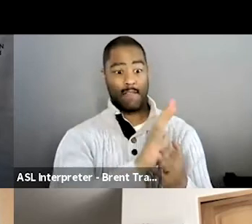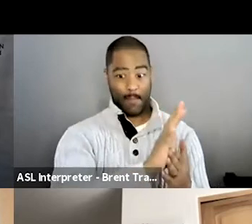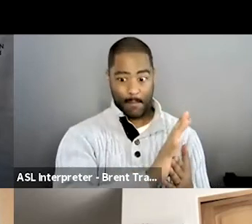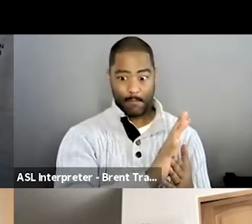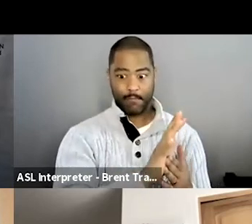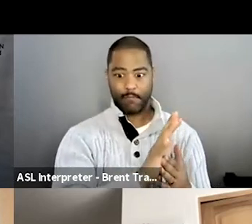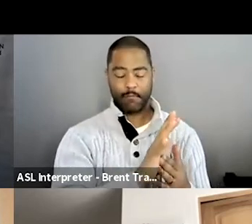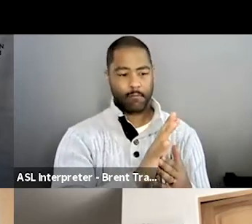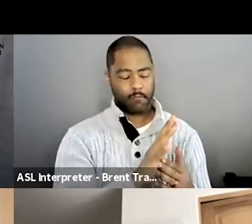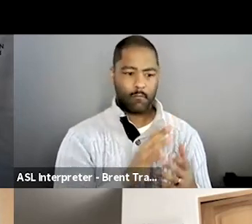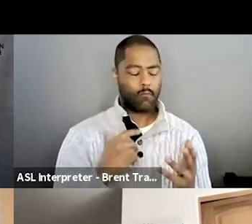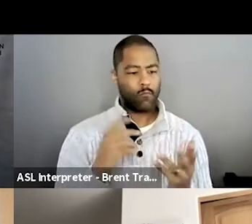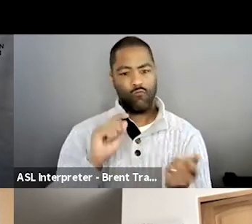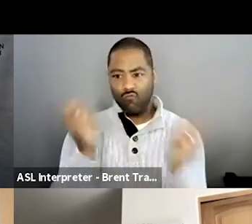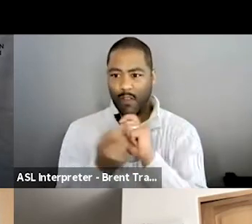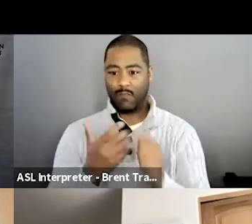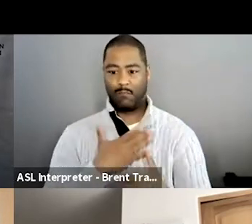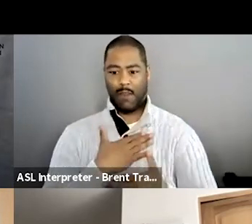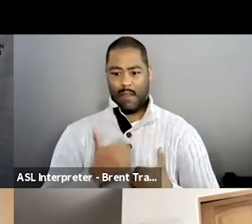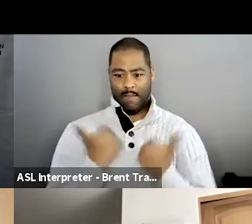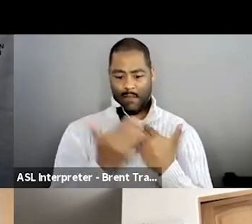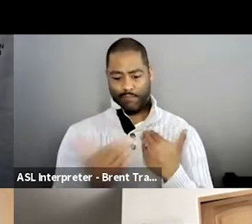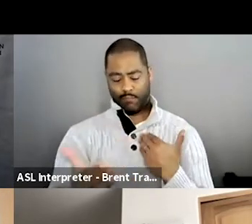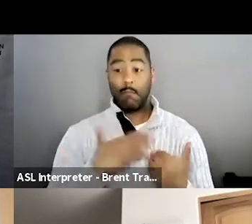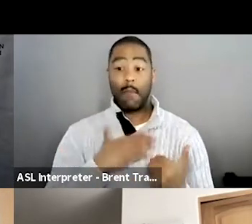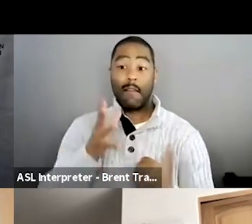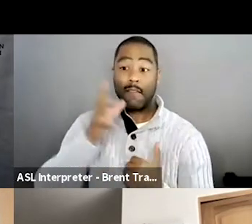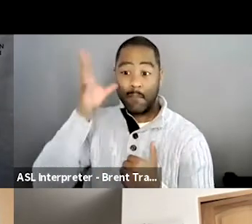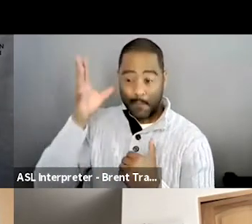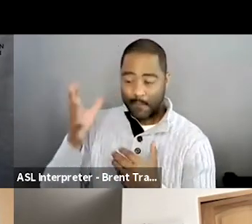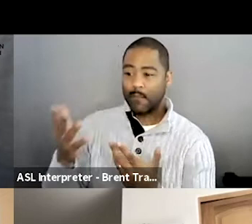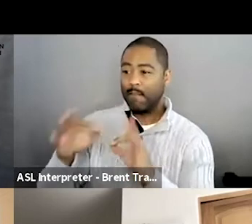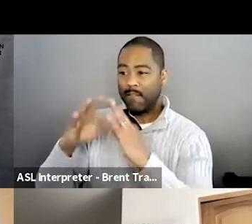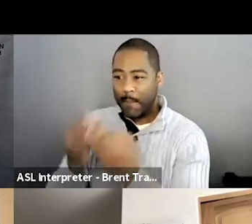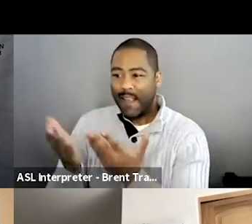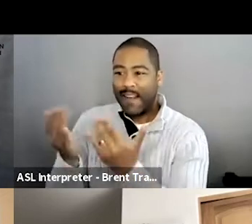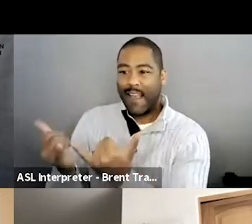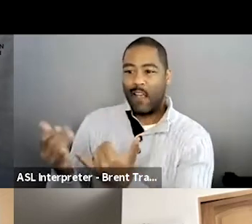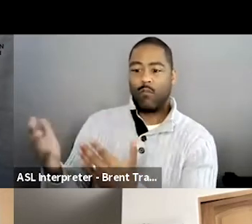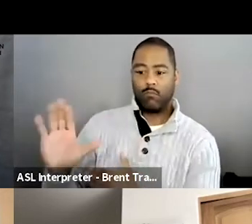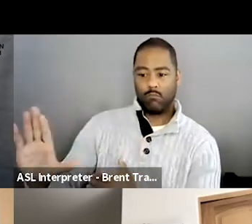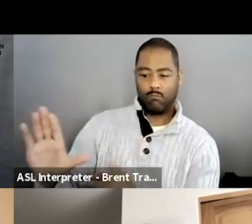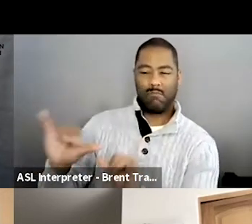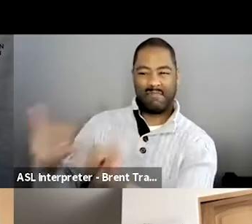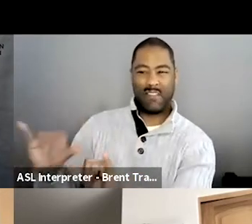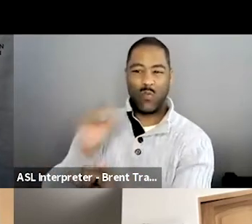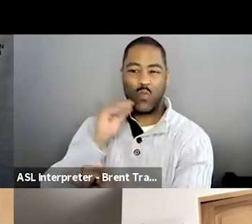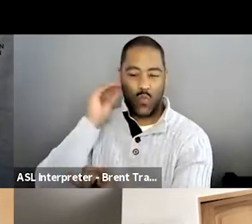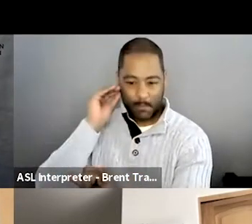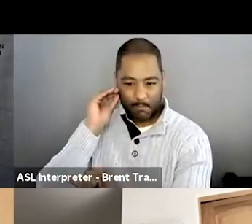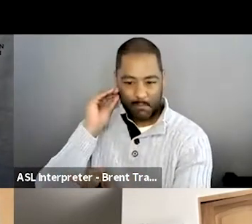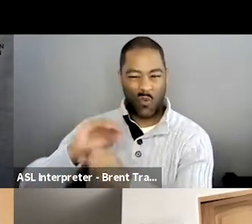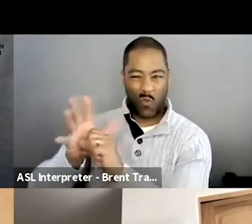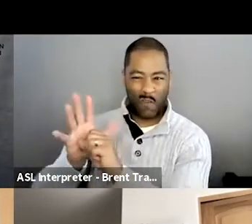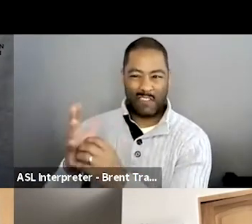My parents are currently at home, staying safe with COVID, and my dad retired, and